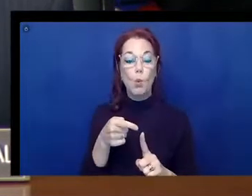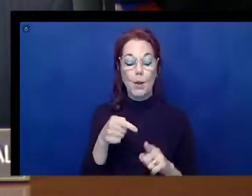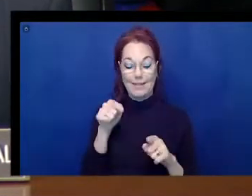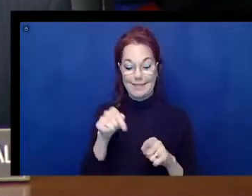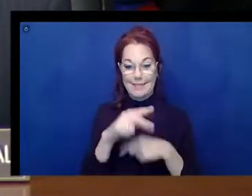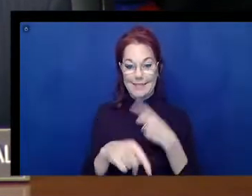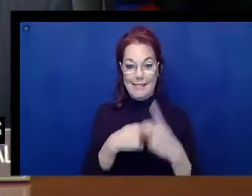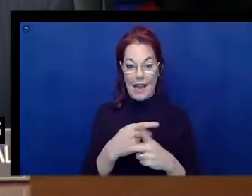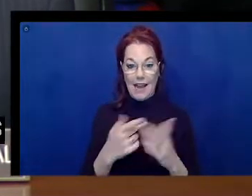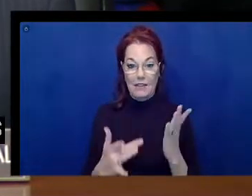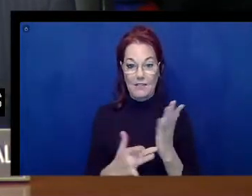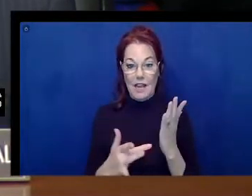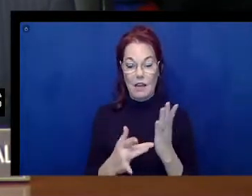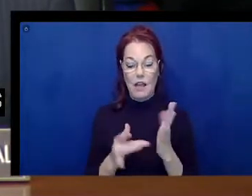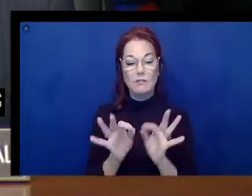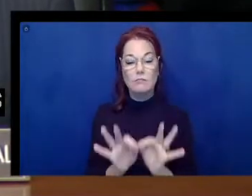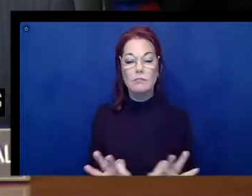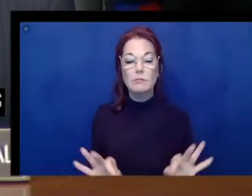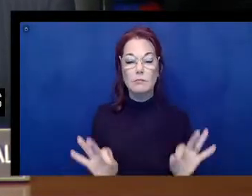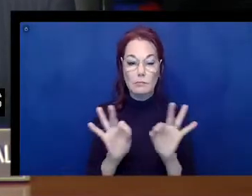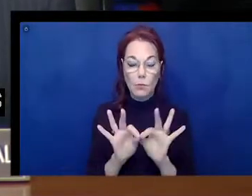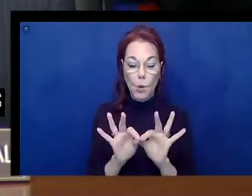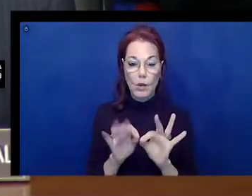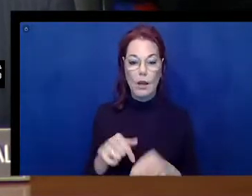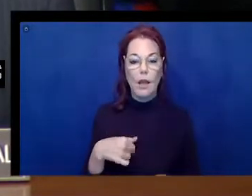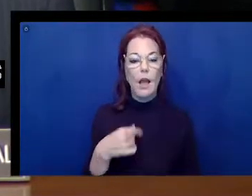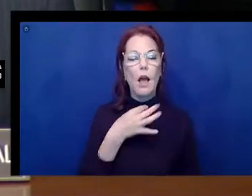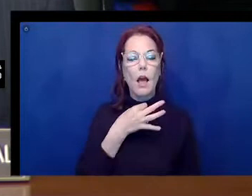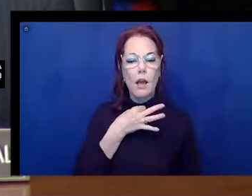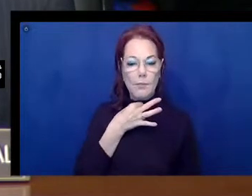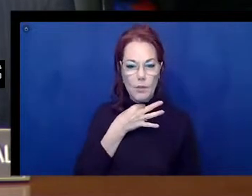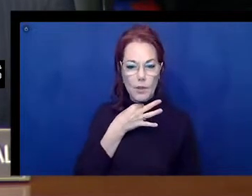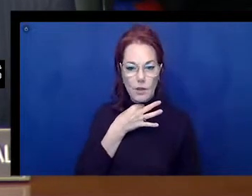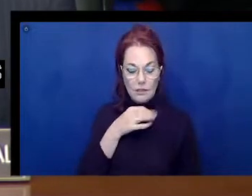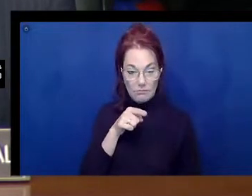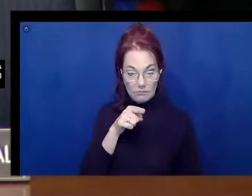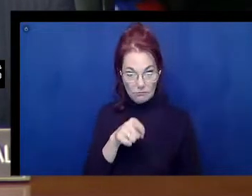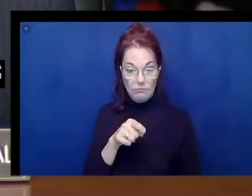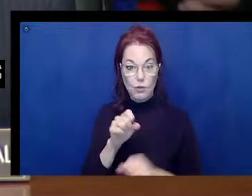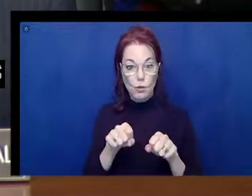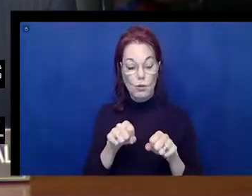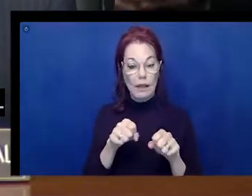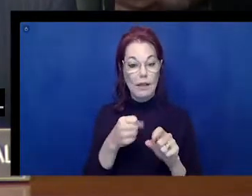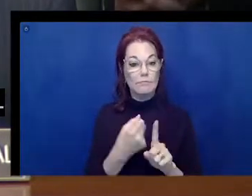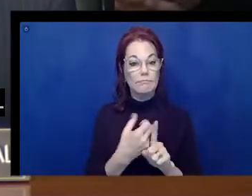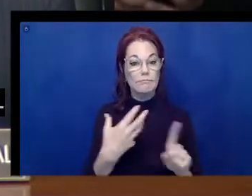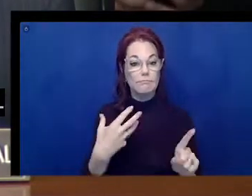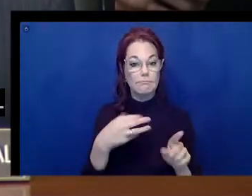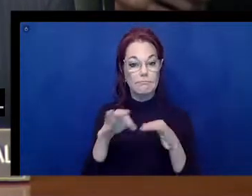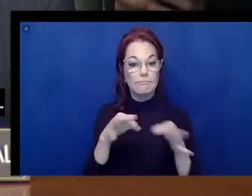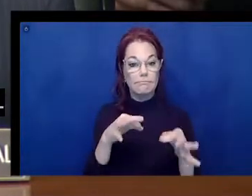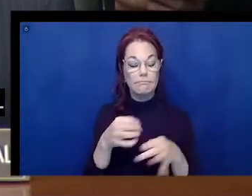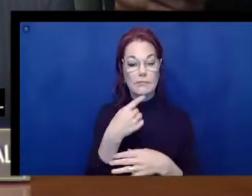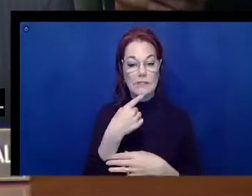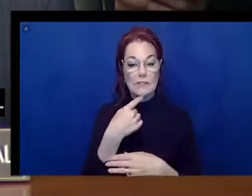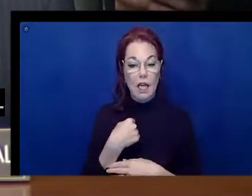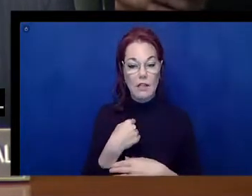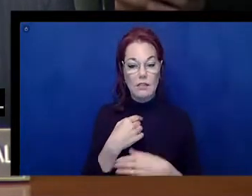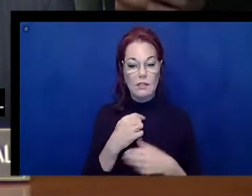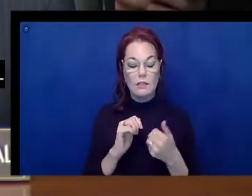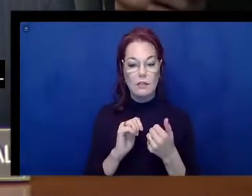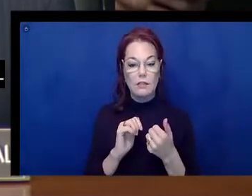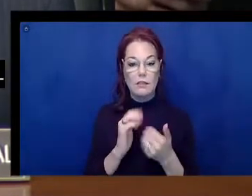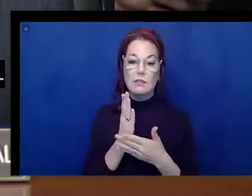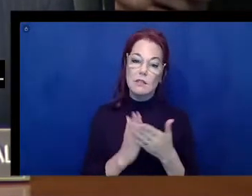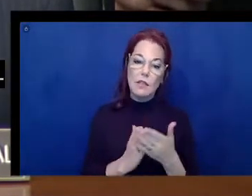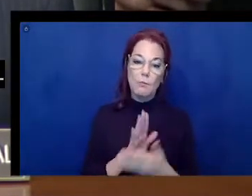very important to them. And I wonder if you could tell us a little bit, Mr. Holmquist, talking about maybe some of your